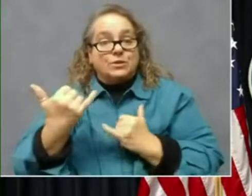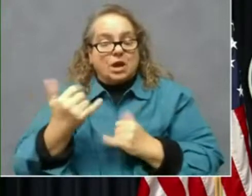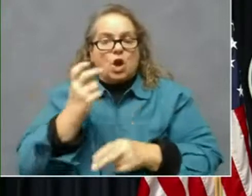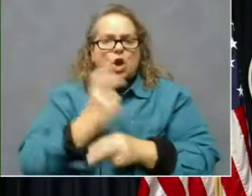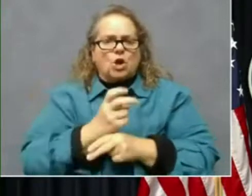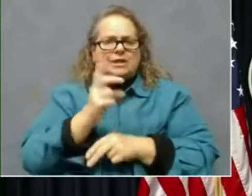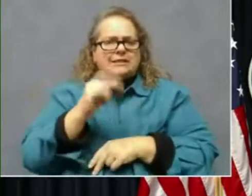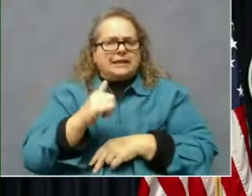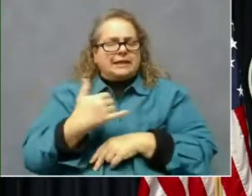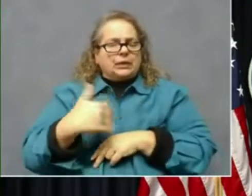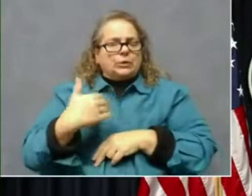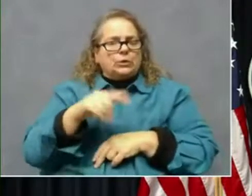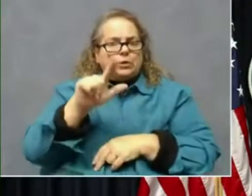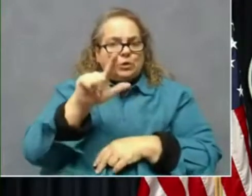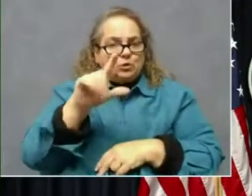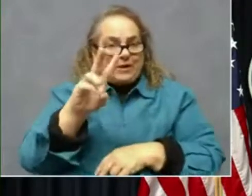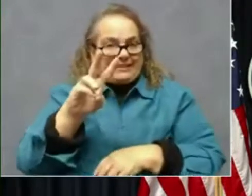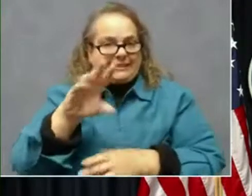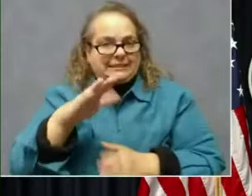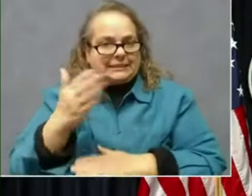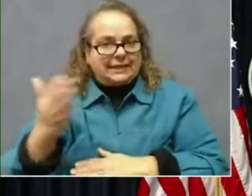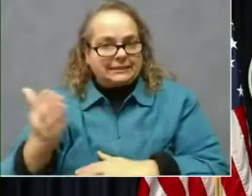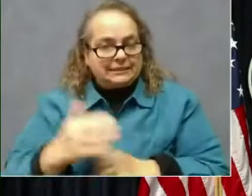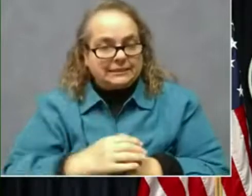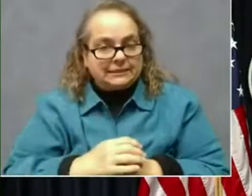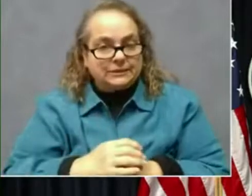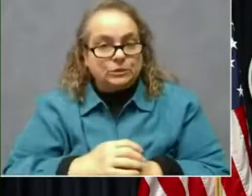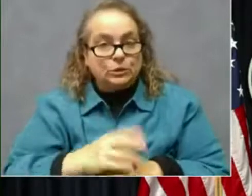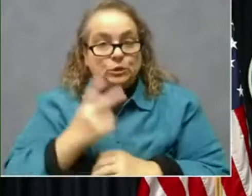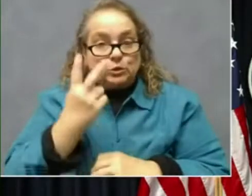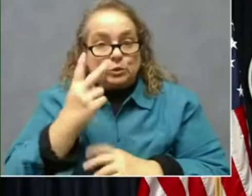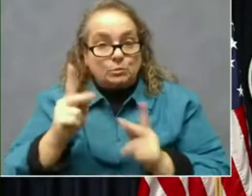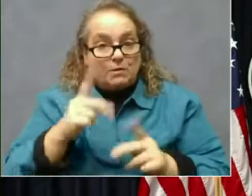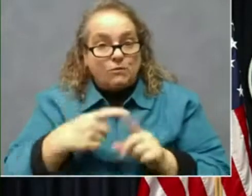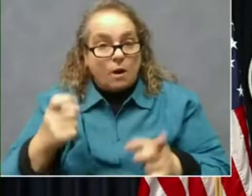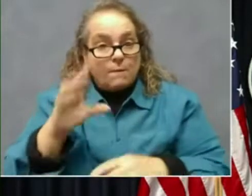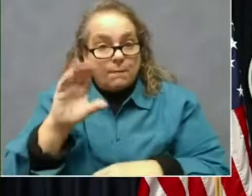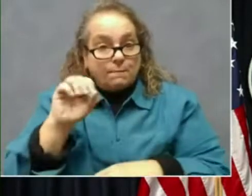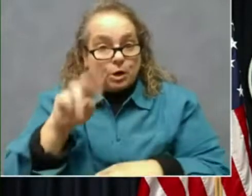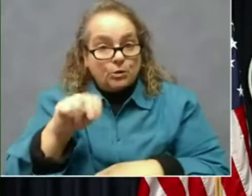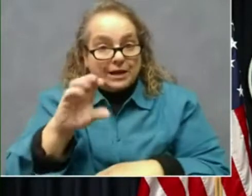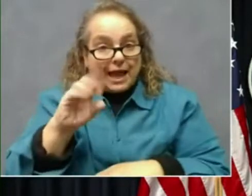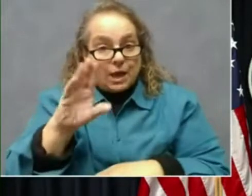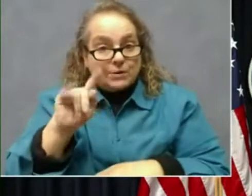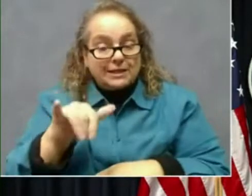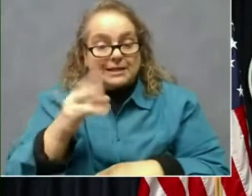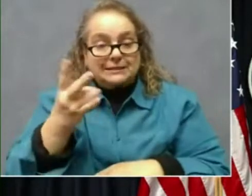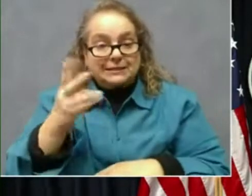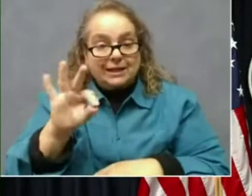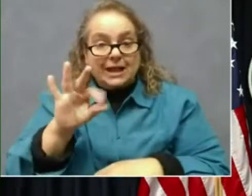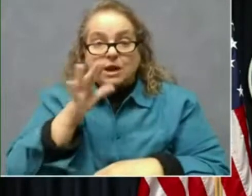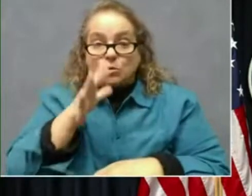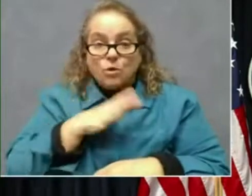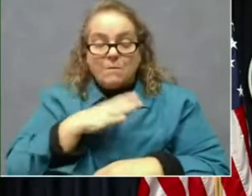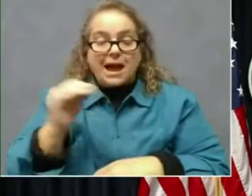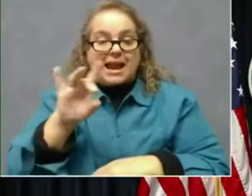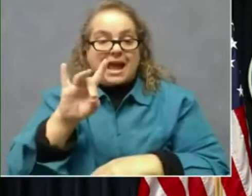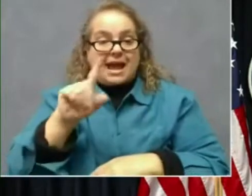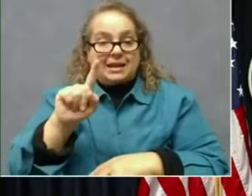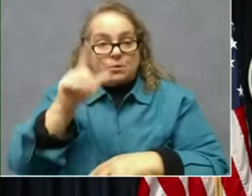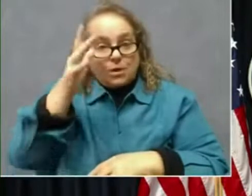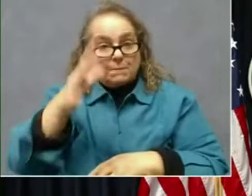deaths. They include two individuals from Boone County, a 79-year-old woman and an 81-year-old man,